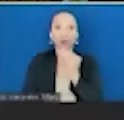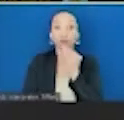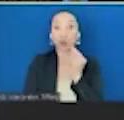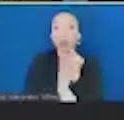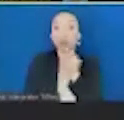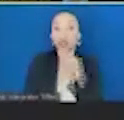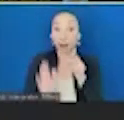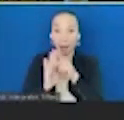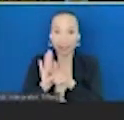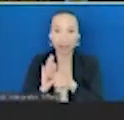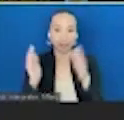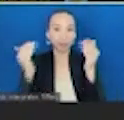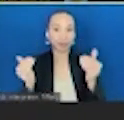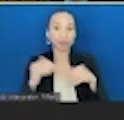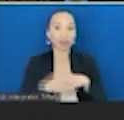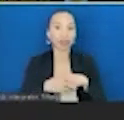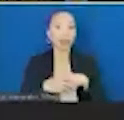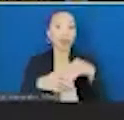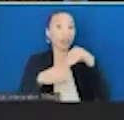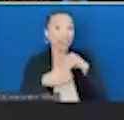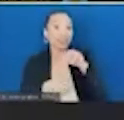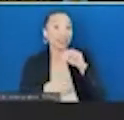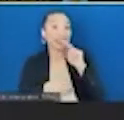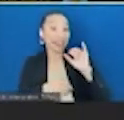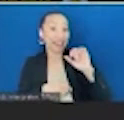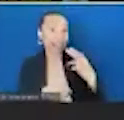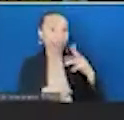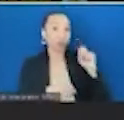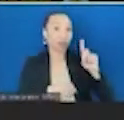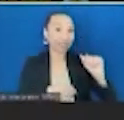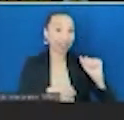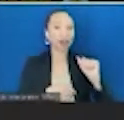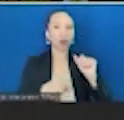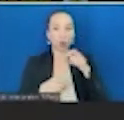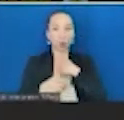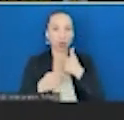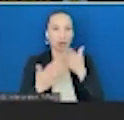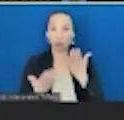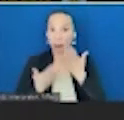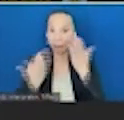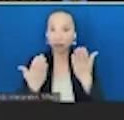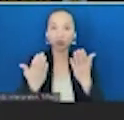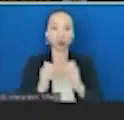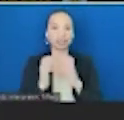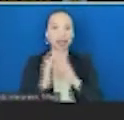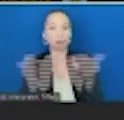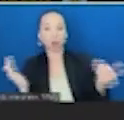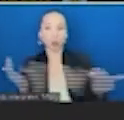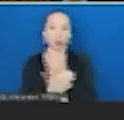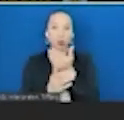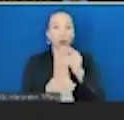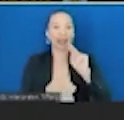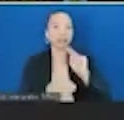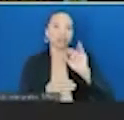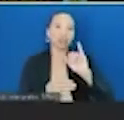research within NIH and within USDA. And our top recommendation is to create a new national institute of nutrition within NIH.